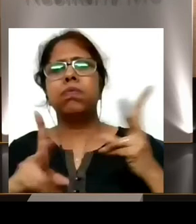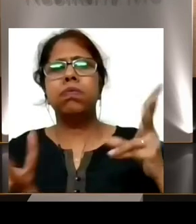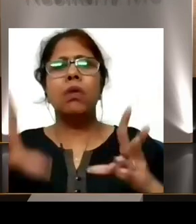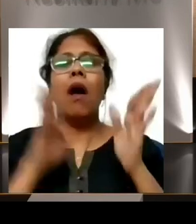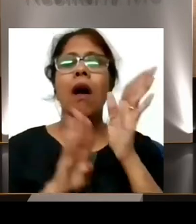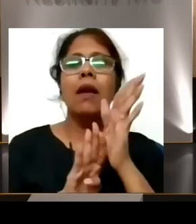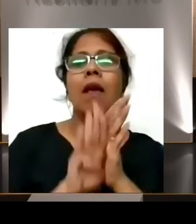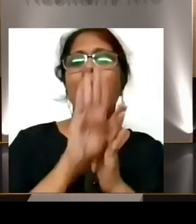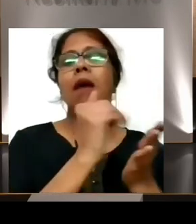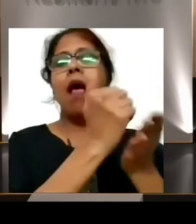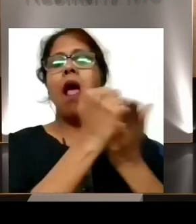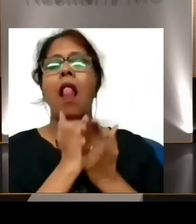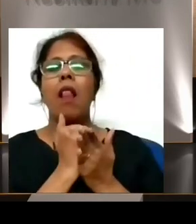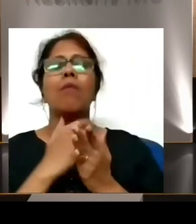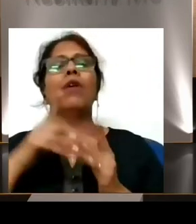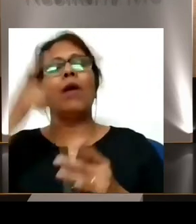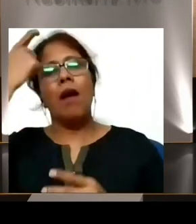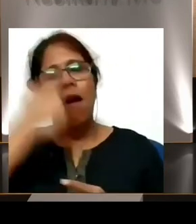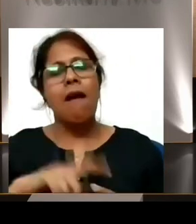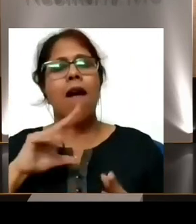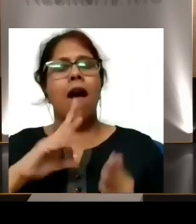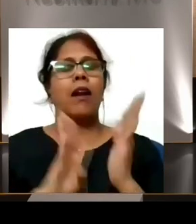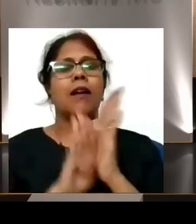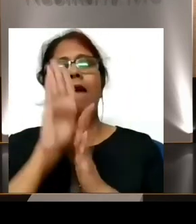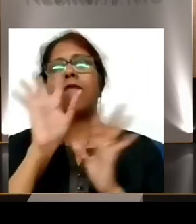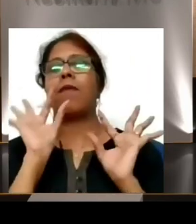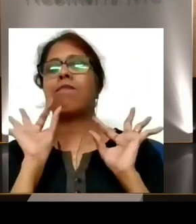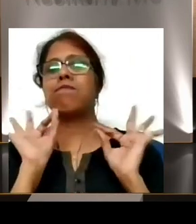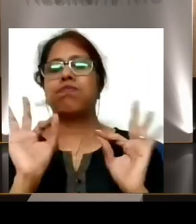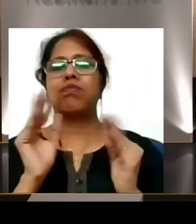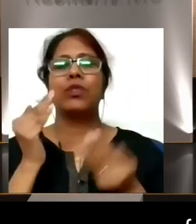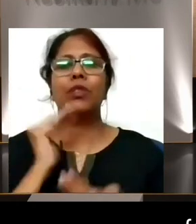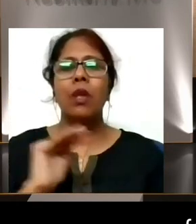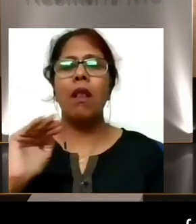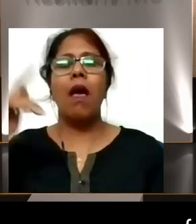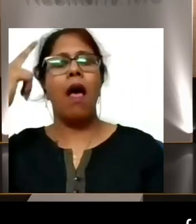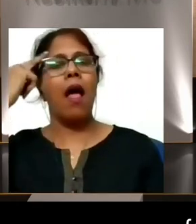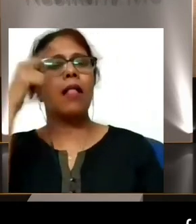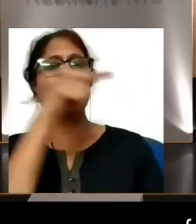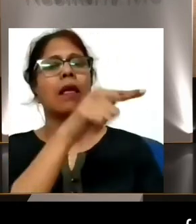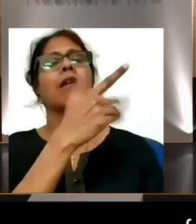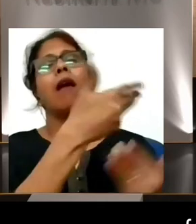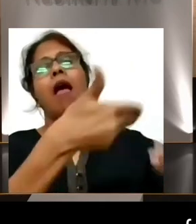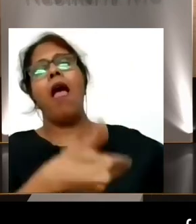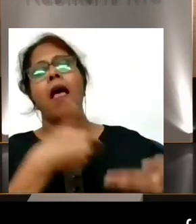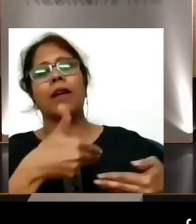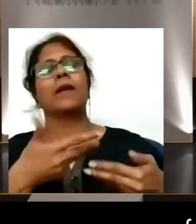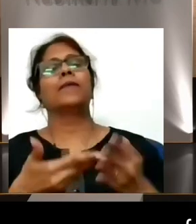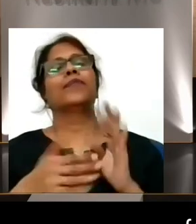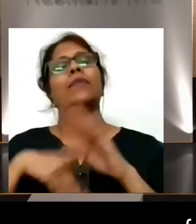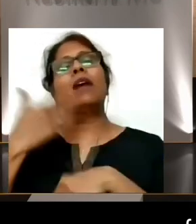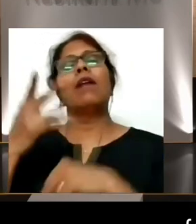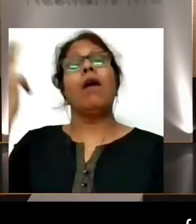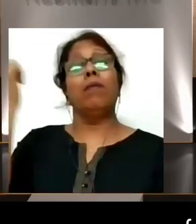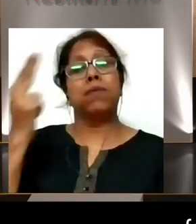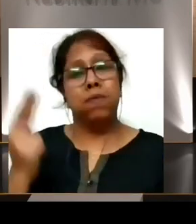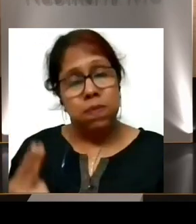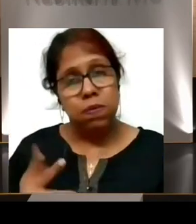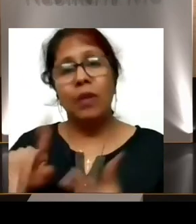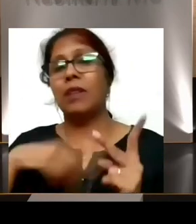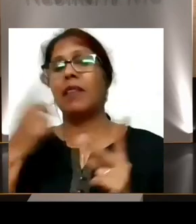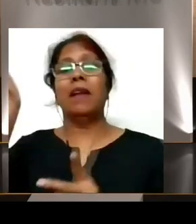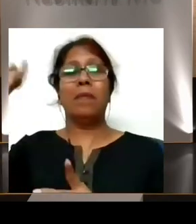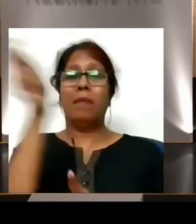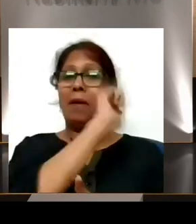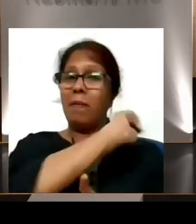overall development of a child. I still remember how I used to go for art classes, come next to go to badminton